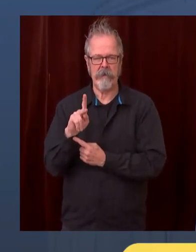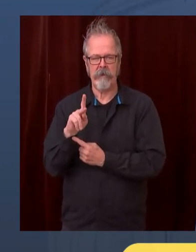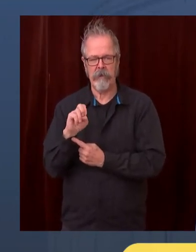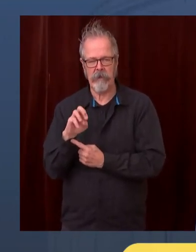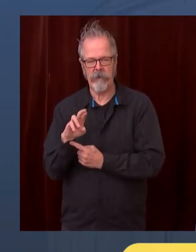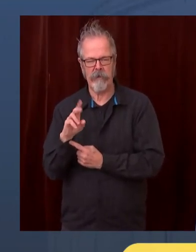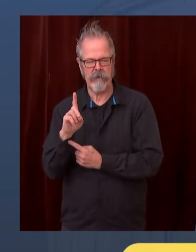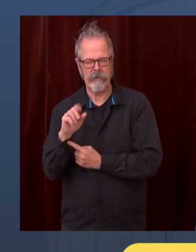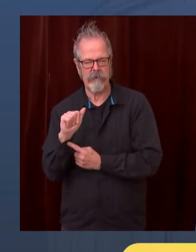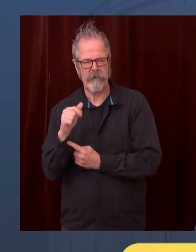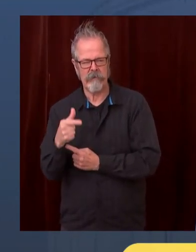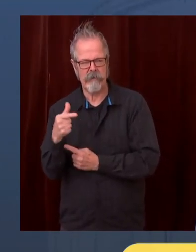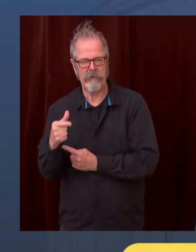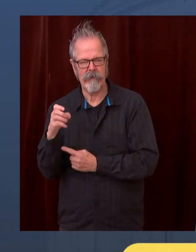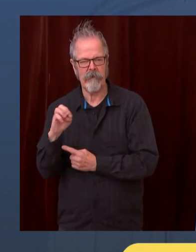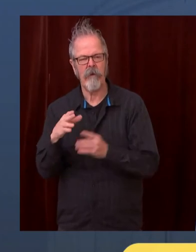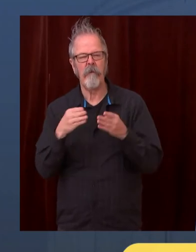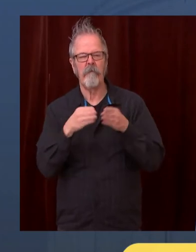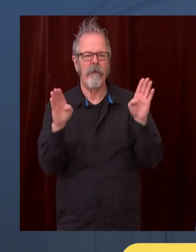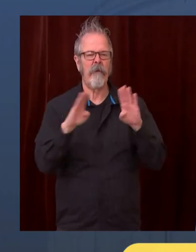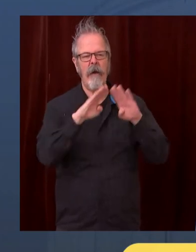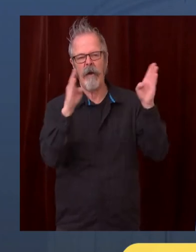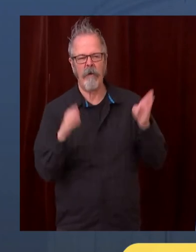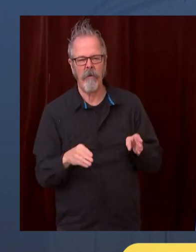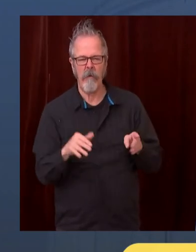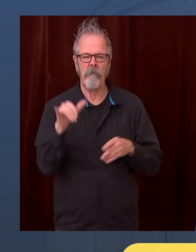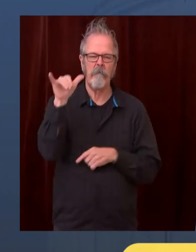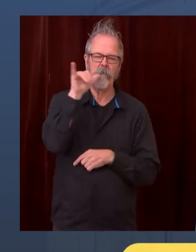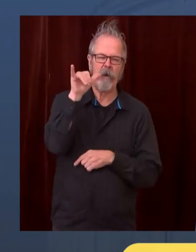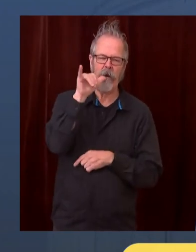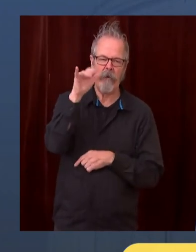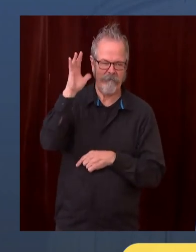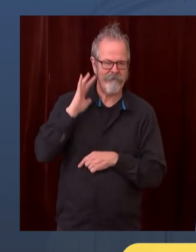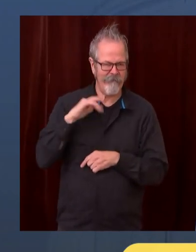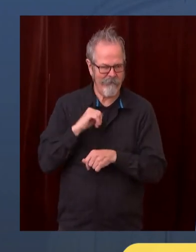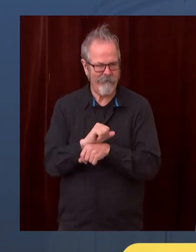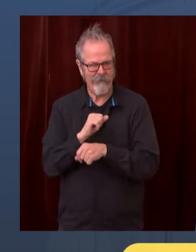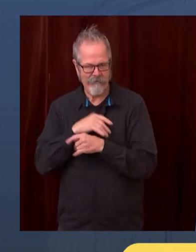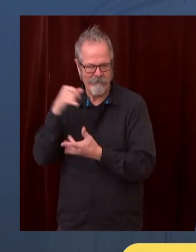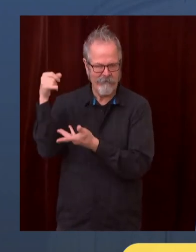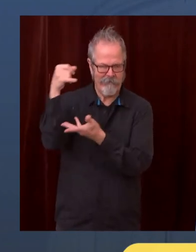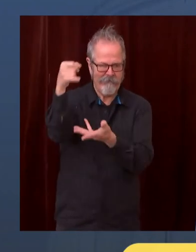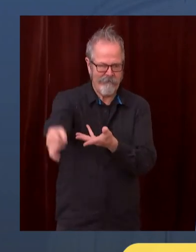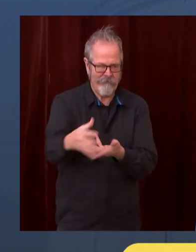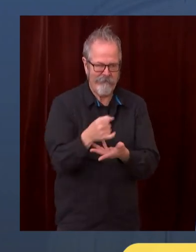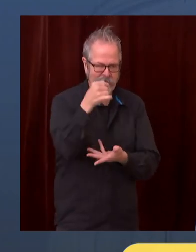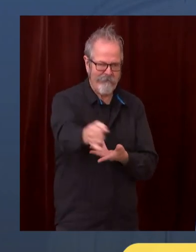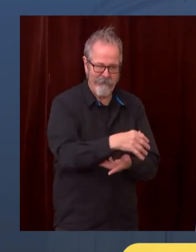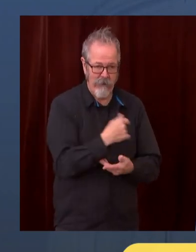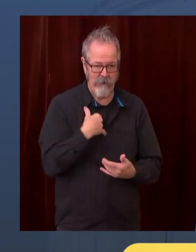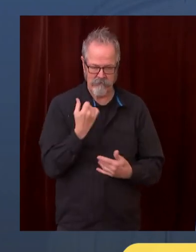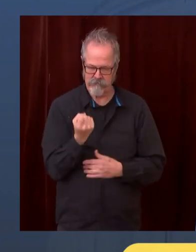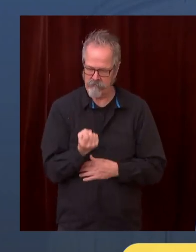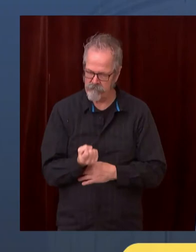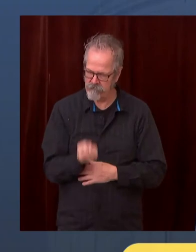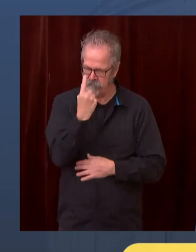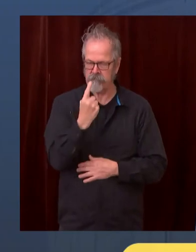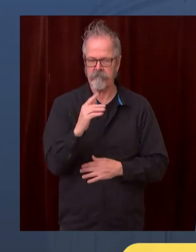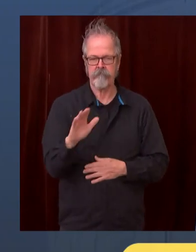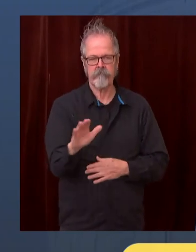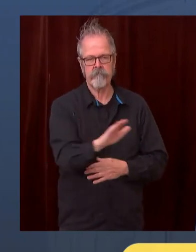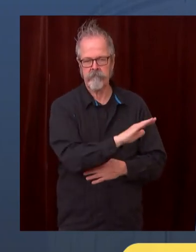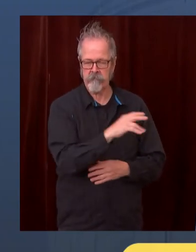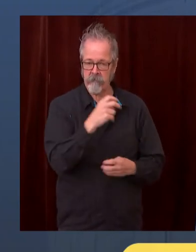want to minimize how tough this is for them and that is why we are examining every possible way to help them through this. It's why I